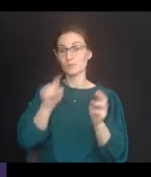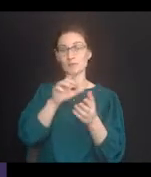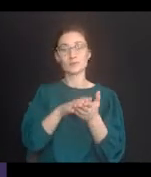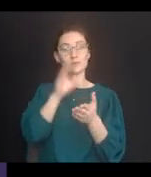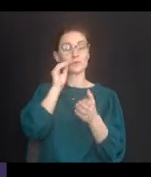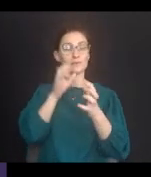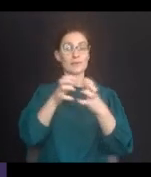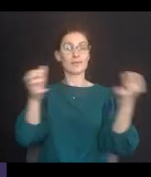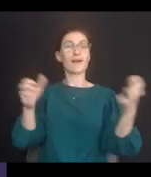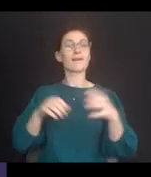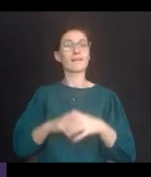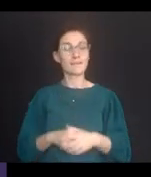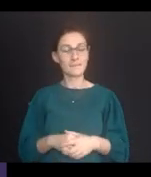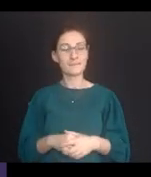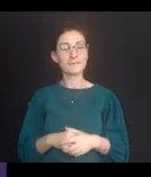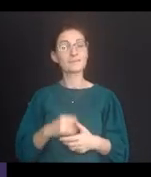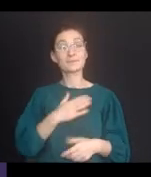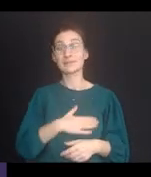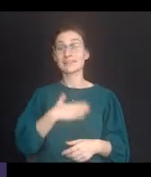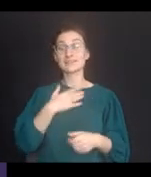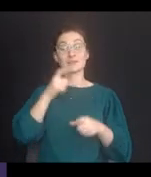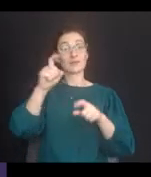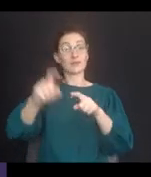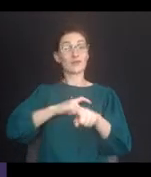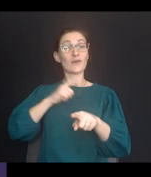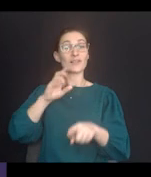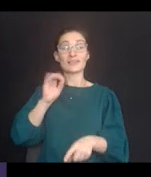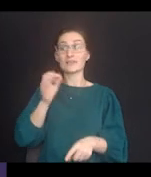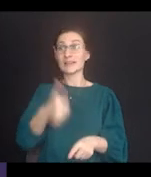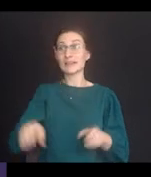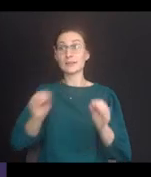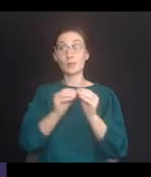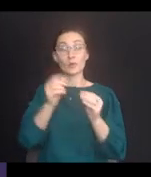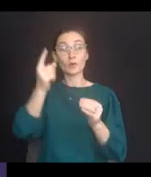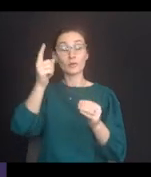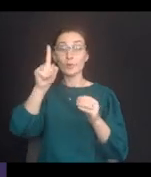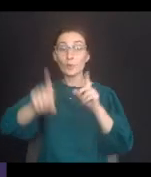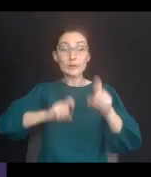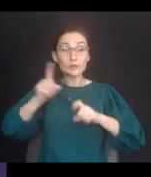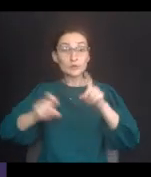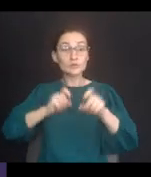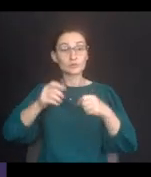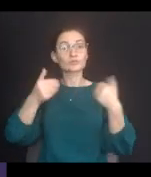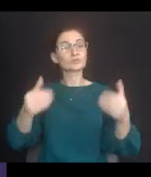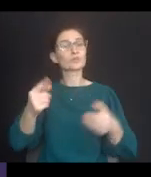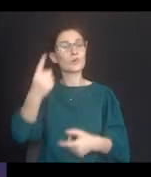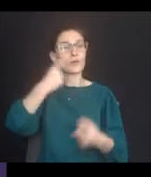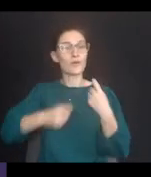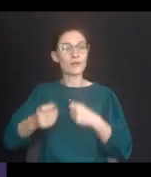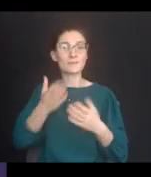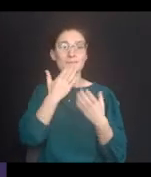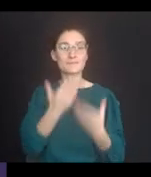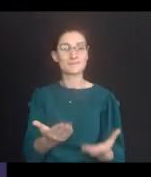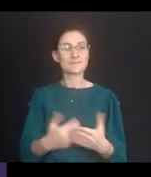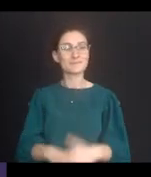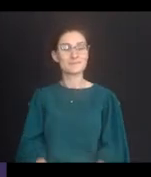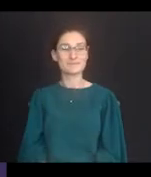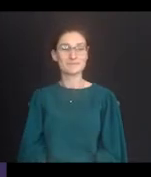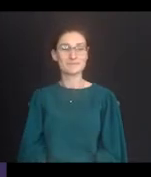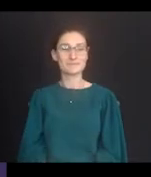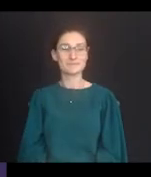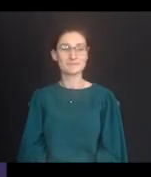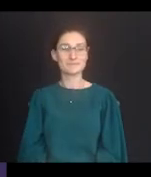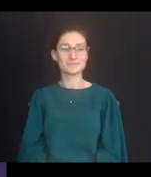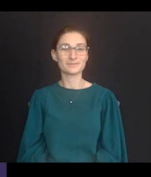hope that you've learned a lot from it. And please call us if you have any additional questions or need our assistance. Thank you.